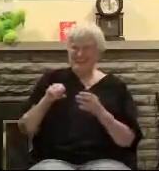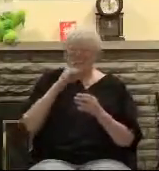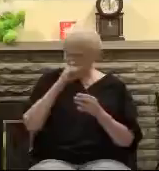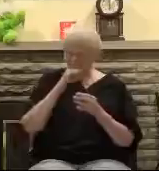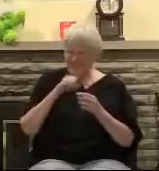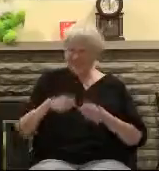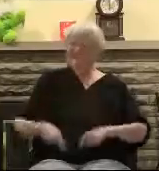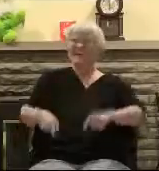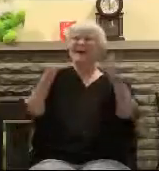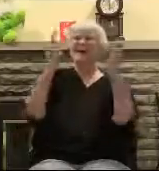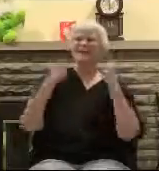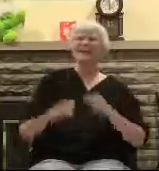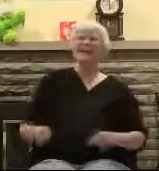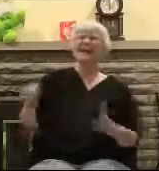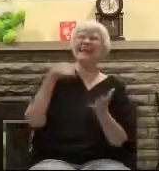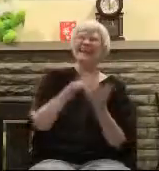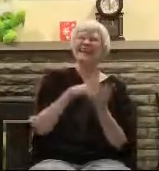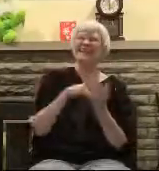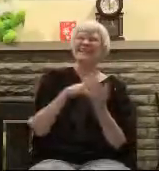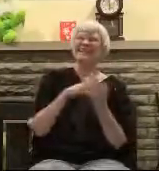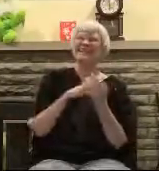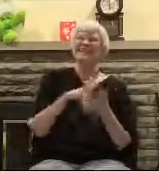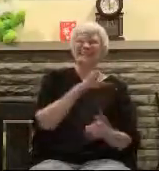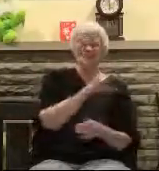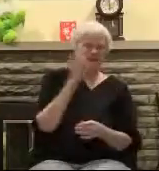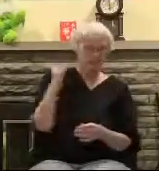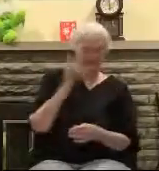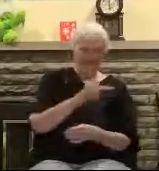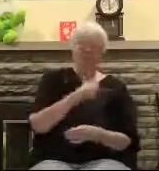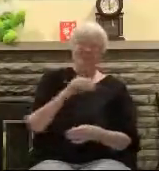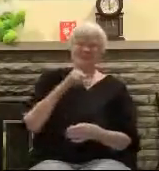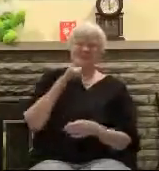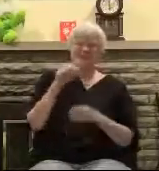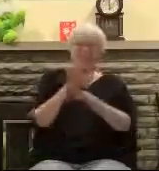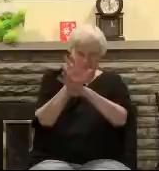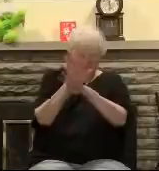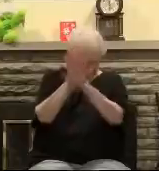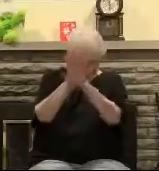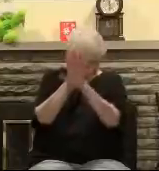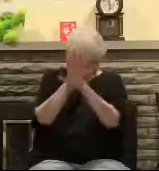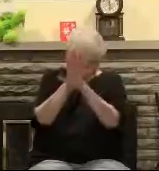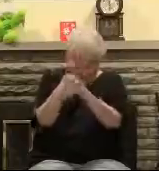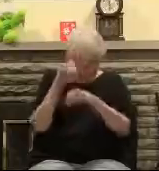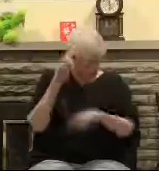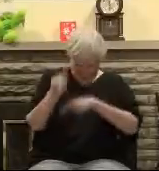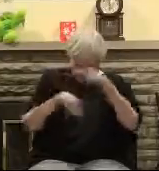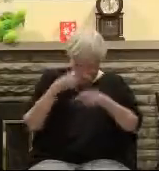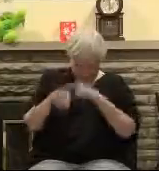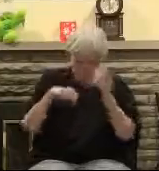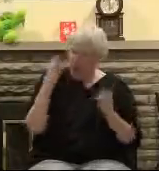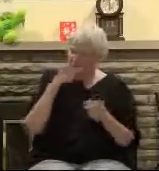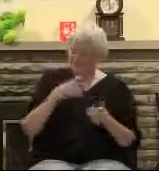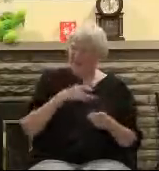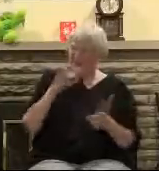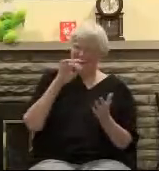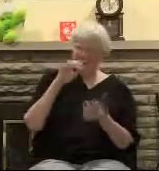But we're not going to go around condemning people for having chocolate bunnies or anything like that. But we do want to keep the focus on